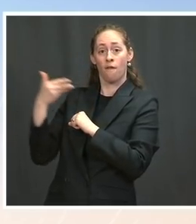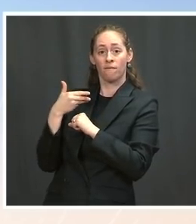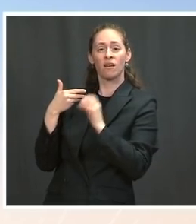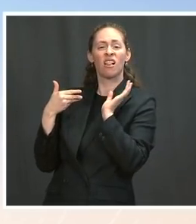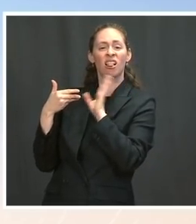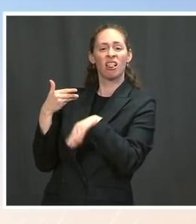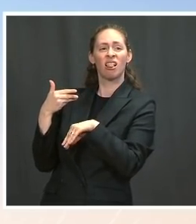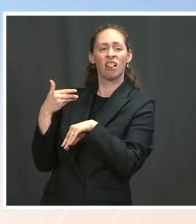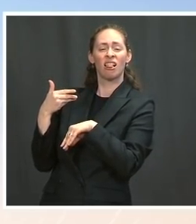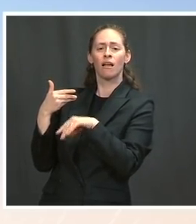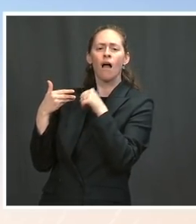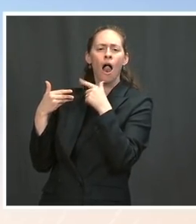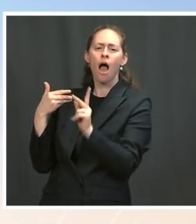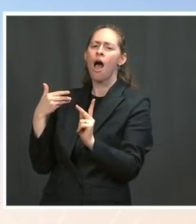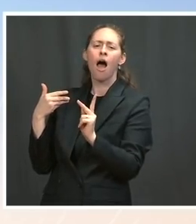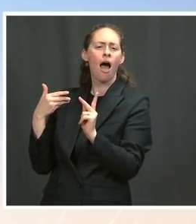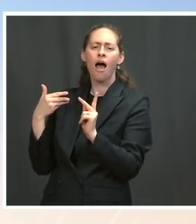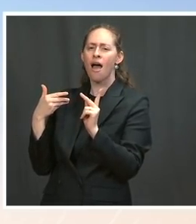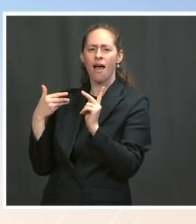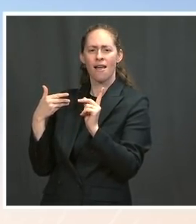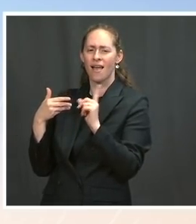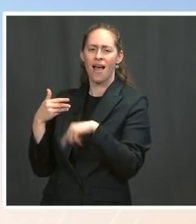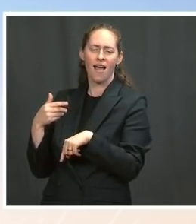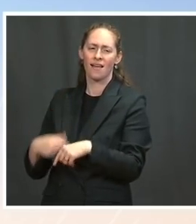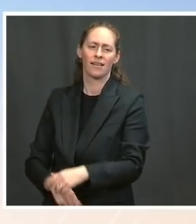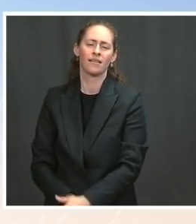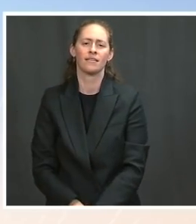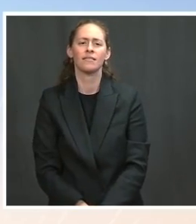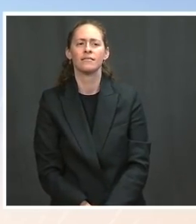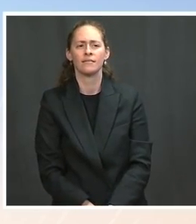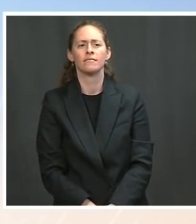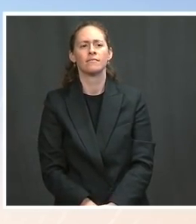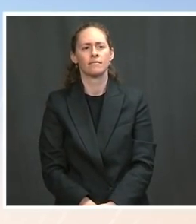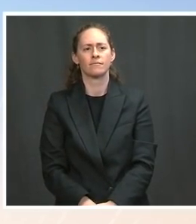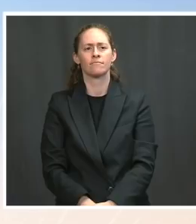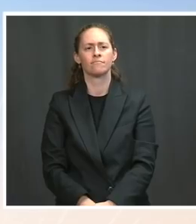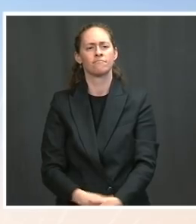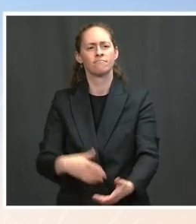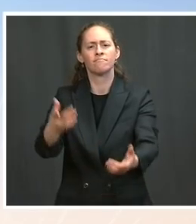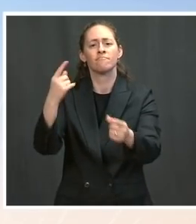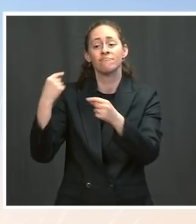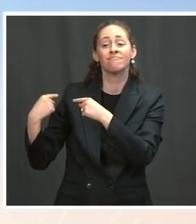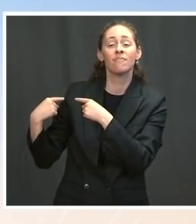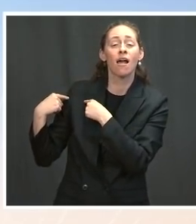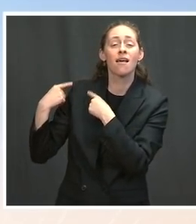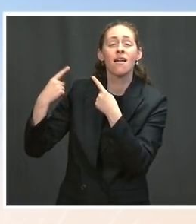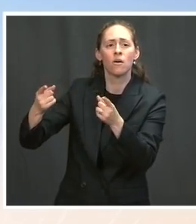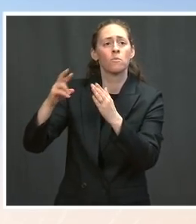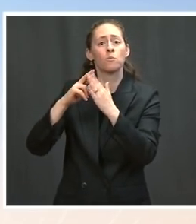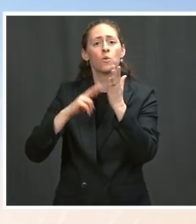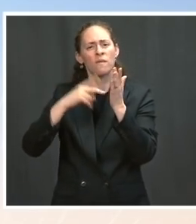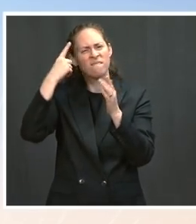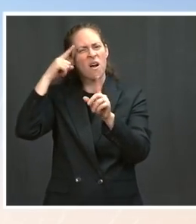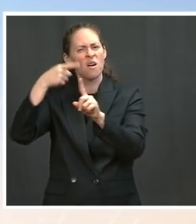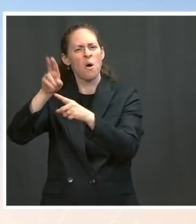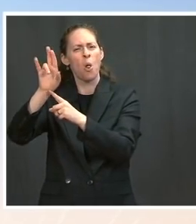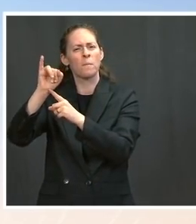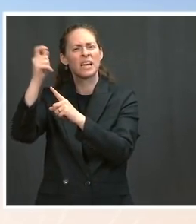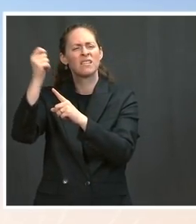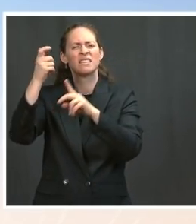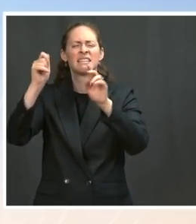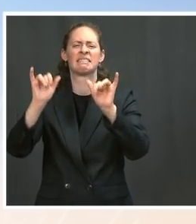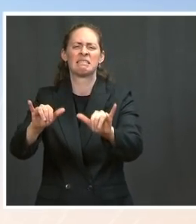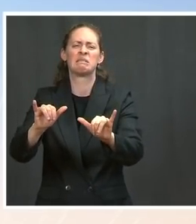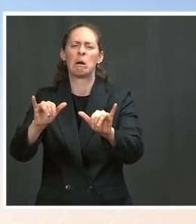benefits. That all remains true, including under the Pandemic UI program. You're only allowed to refuse work and continue